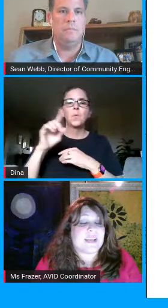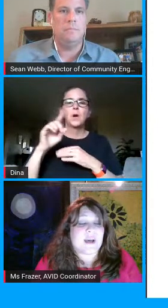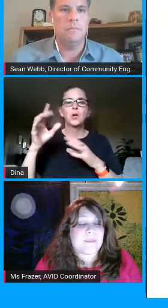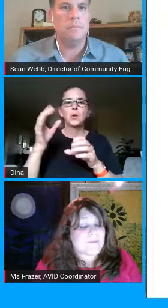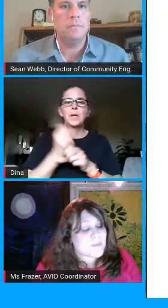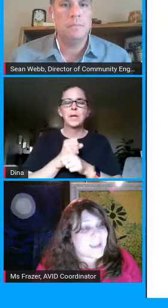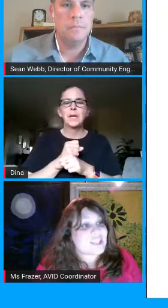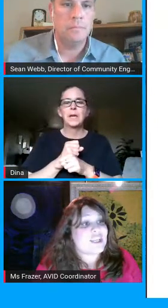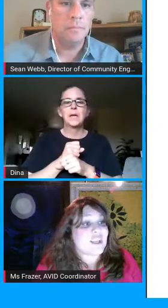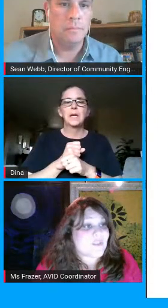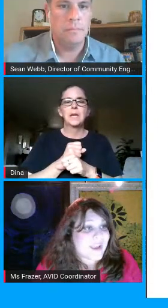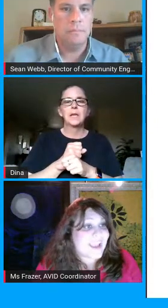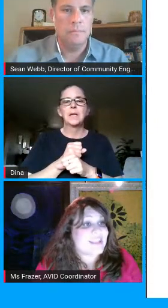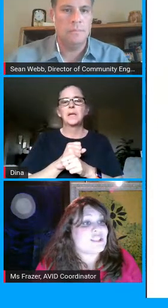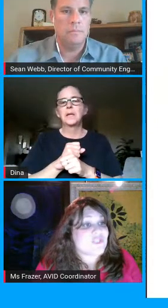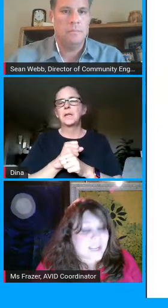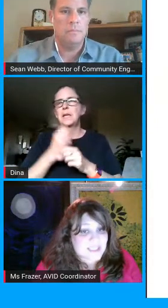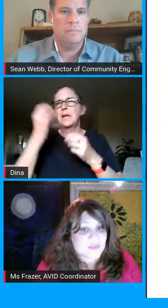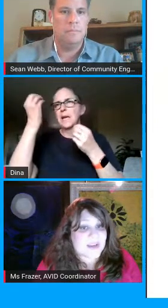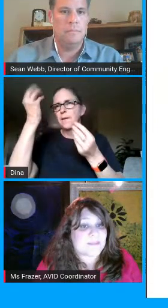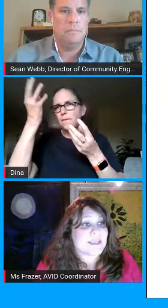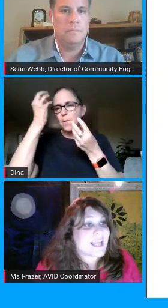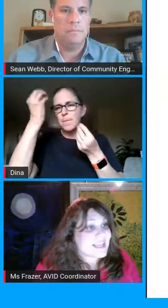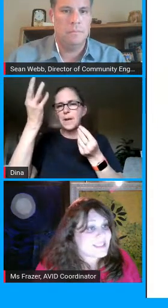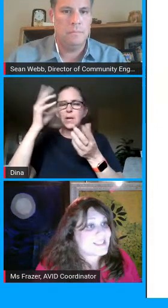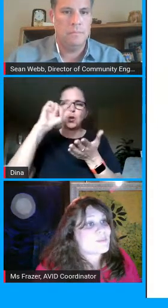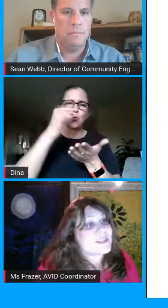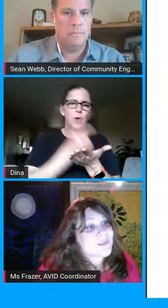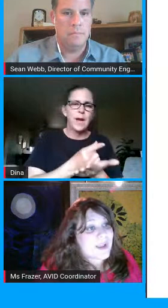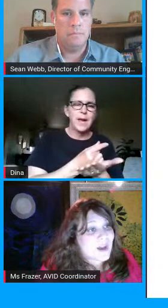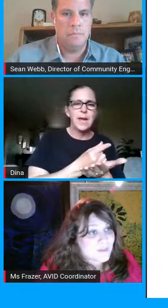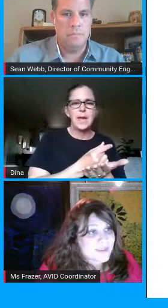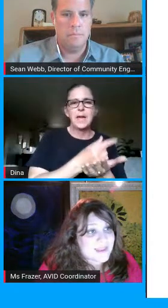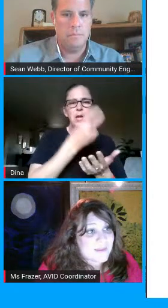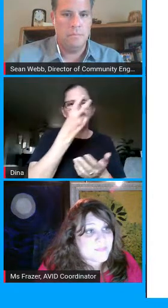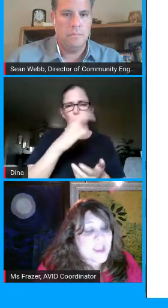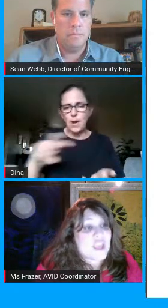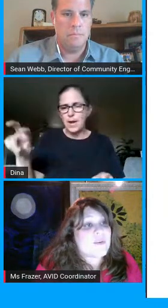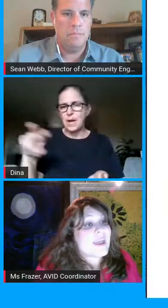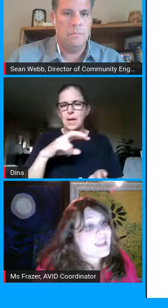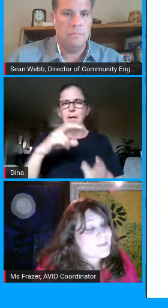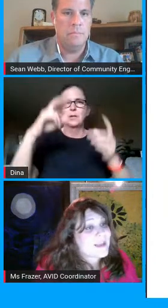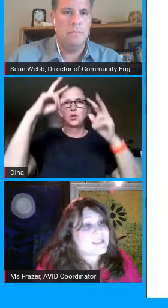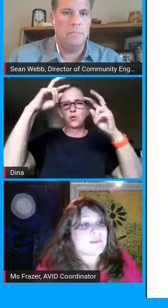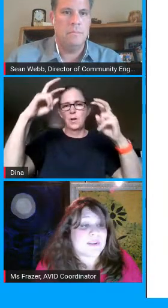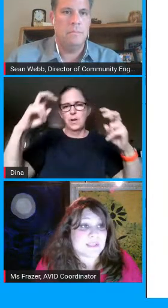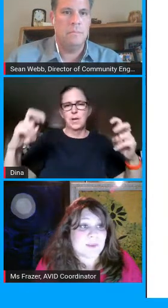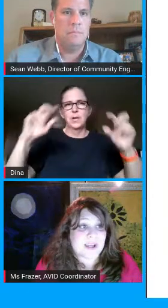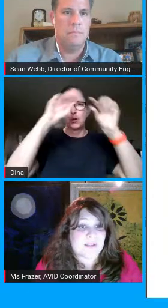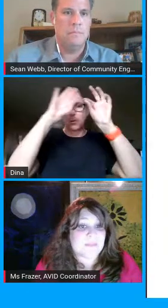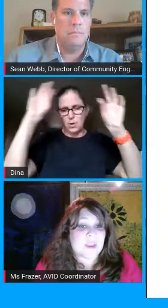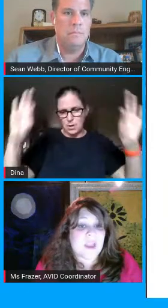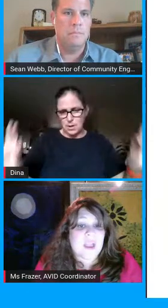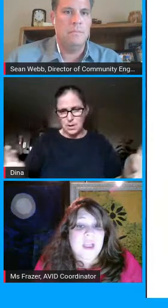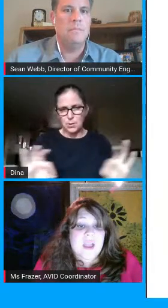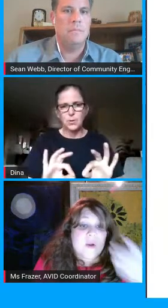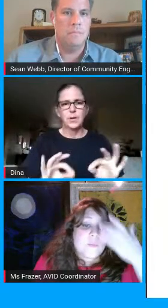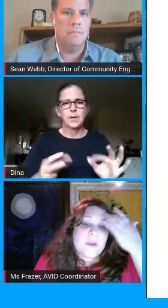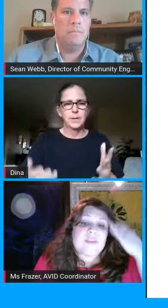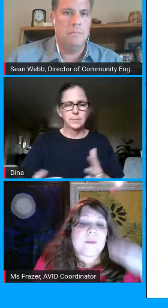students um information grades transcripts classes what's going on with them you get emails through it as well